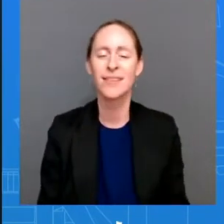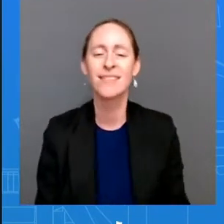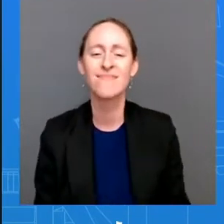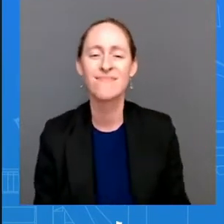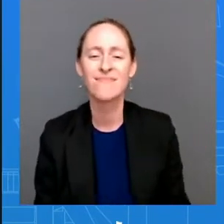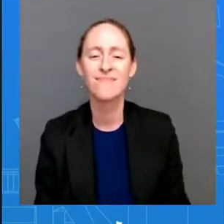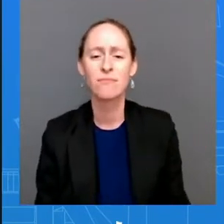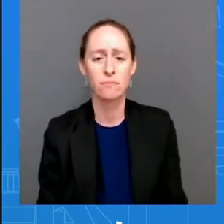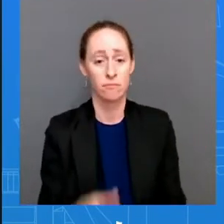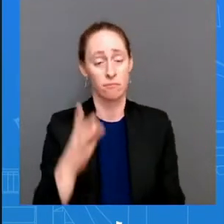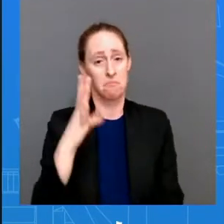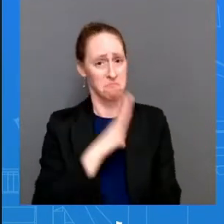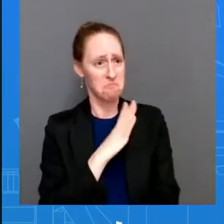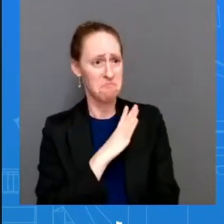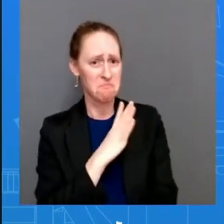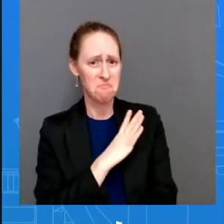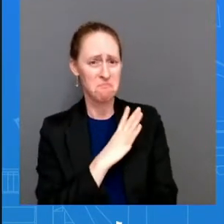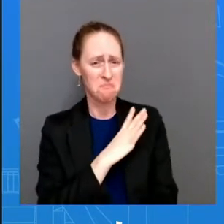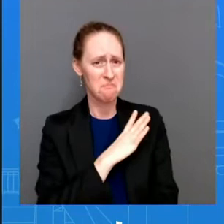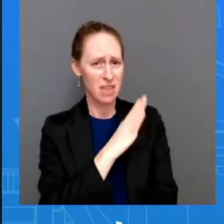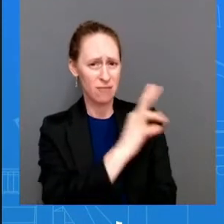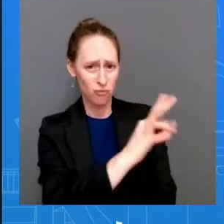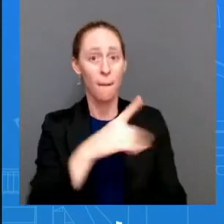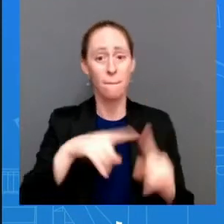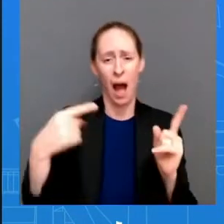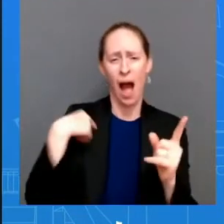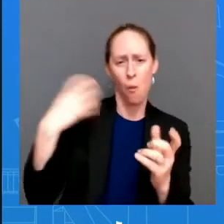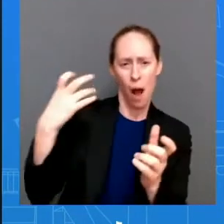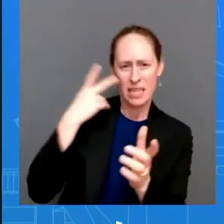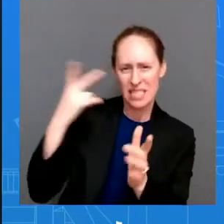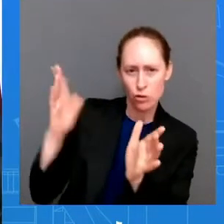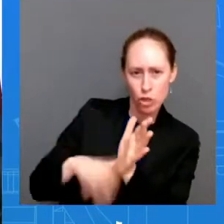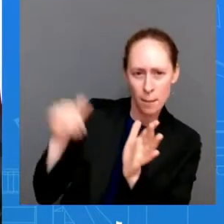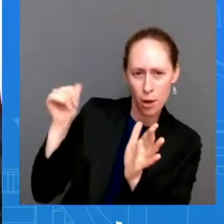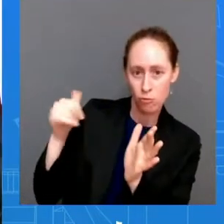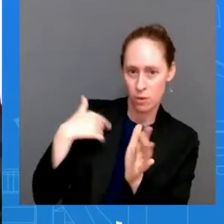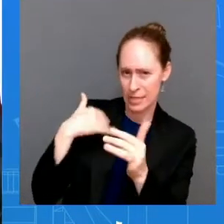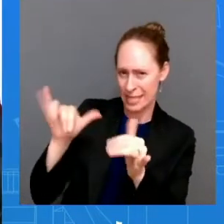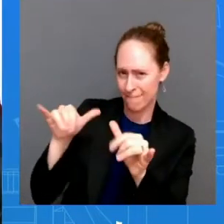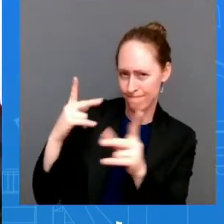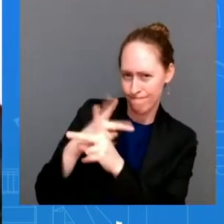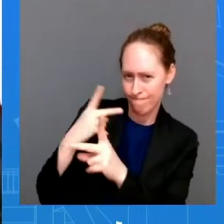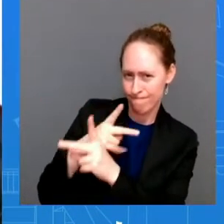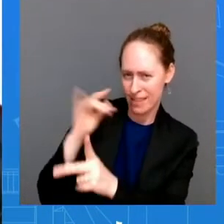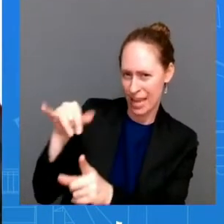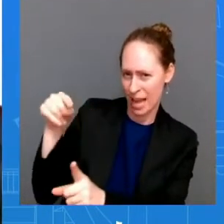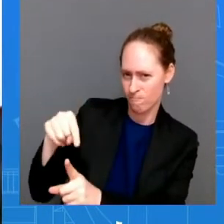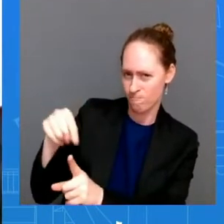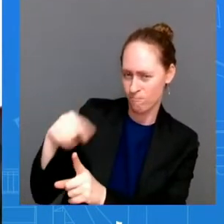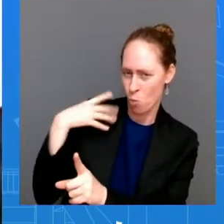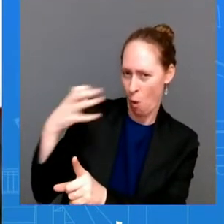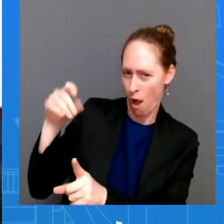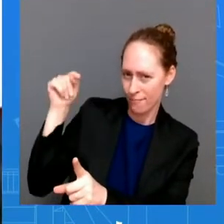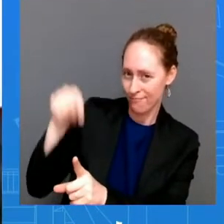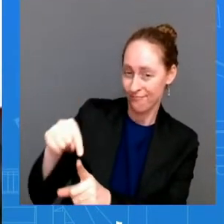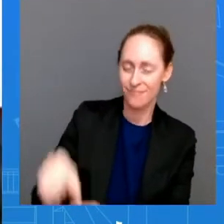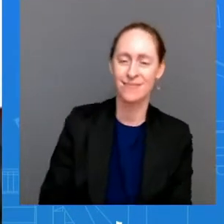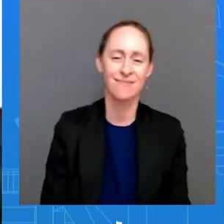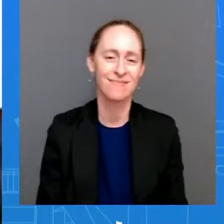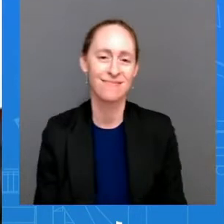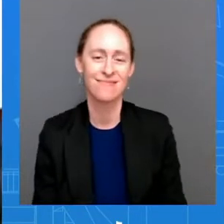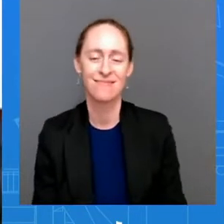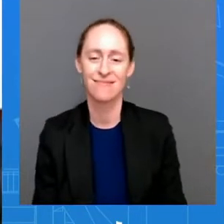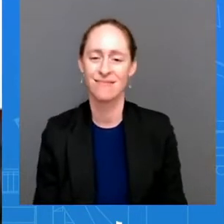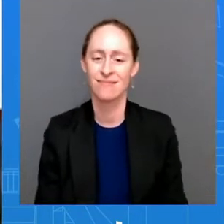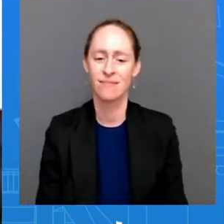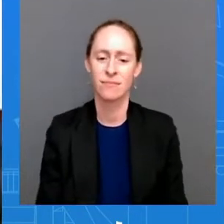and that's what we're seeing and that's what we're going to continue to work on secondly a bipartisan group of senators including kane cinema